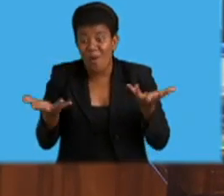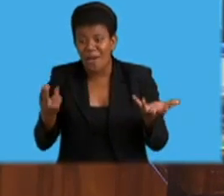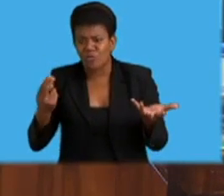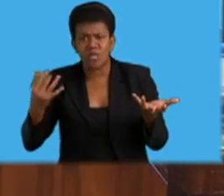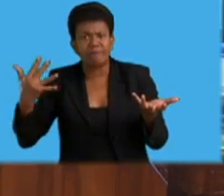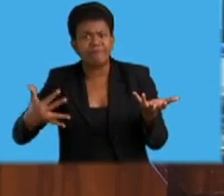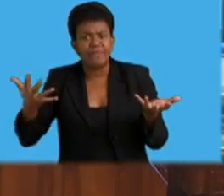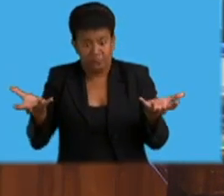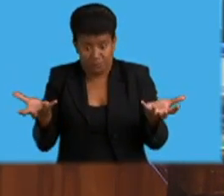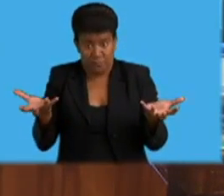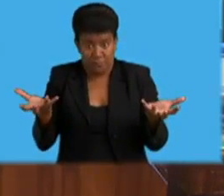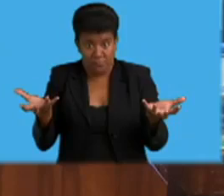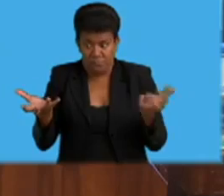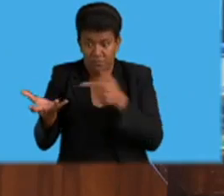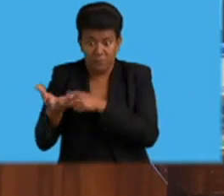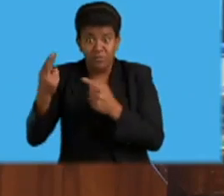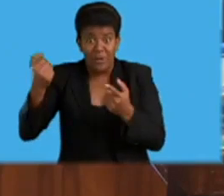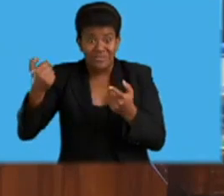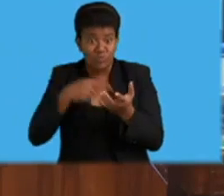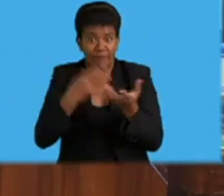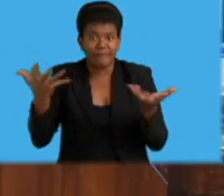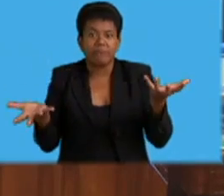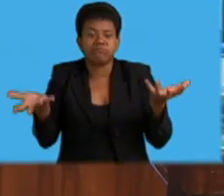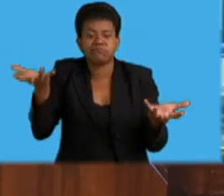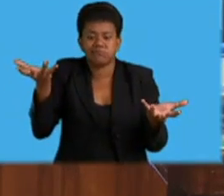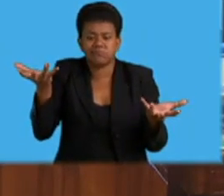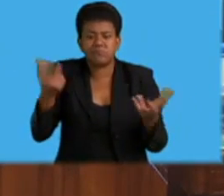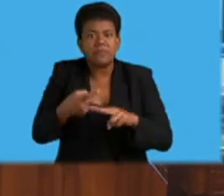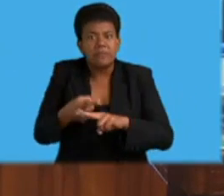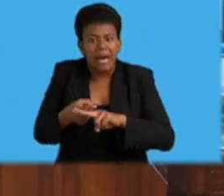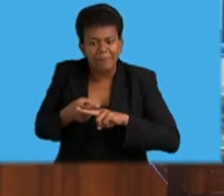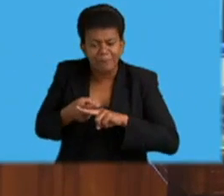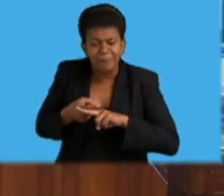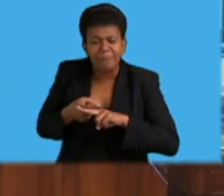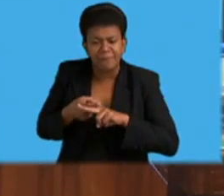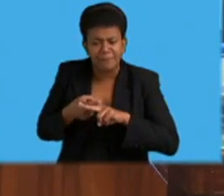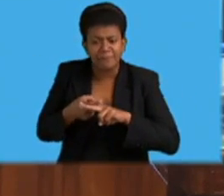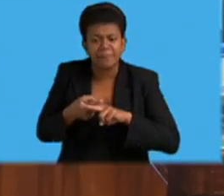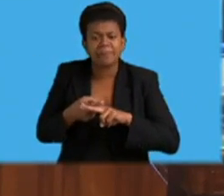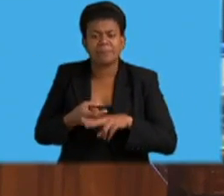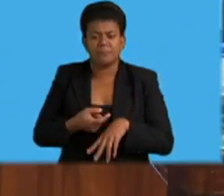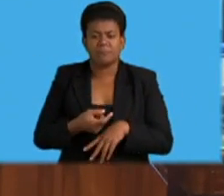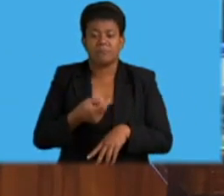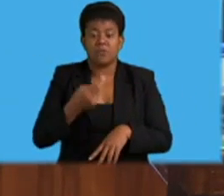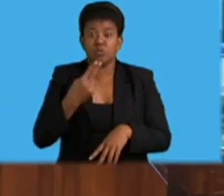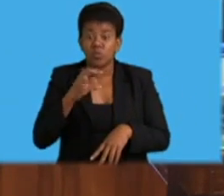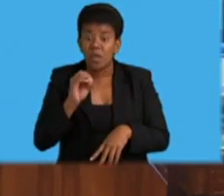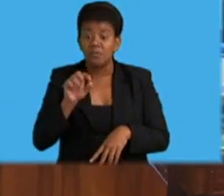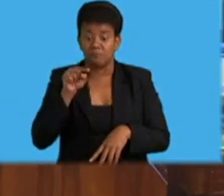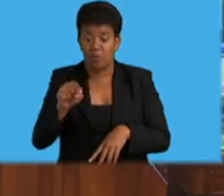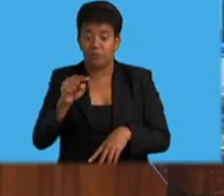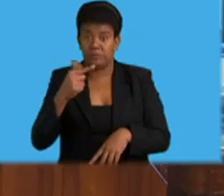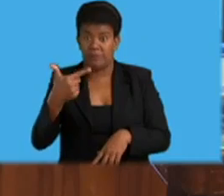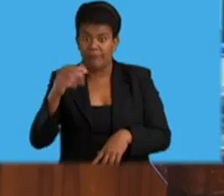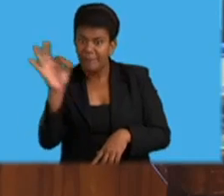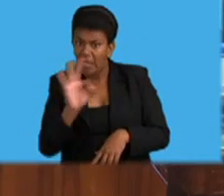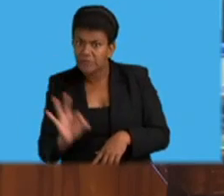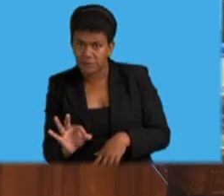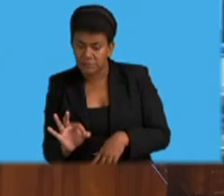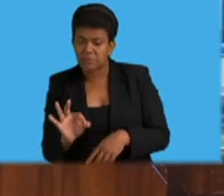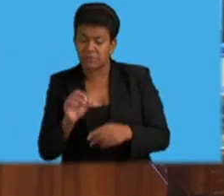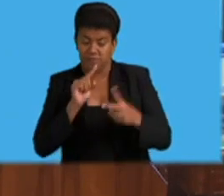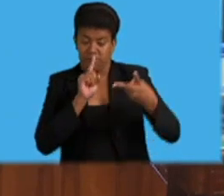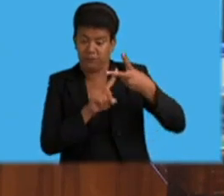Honorable Deputy Speaker, some